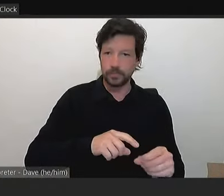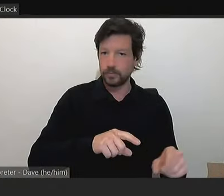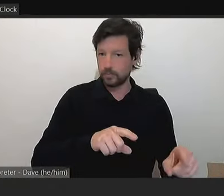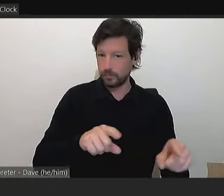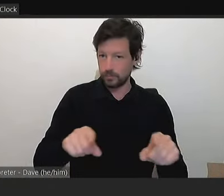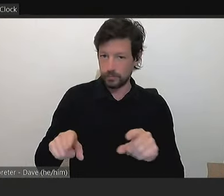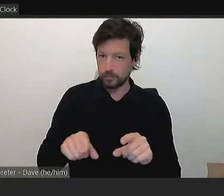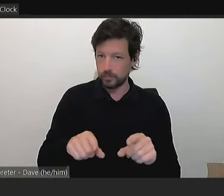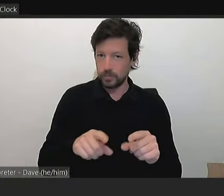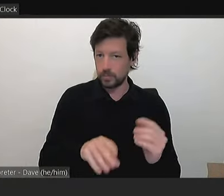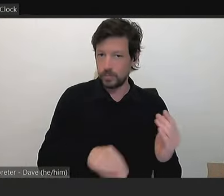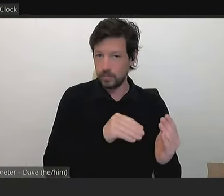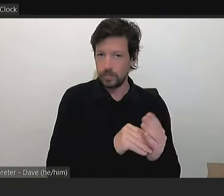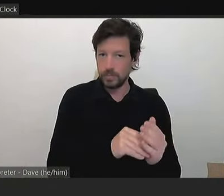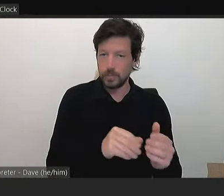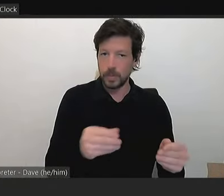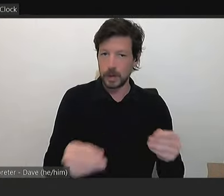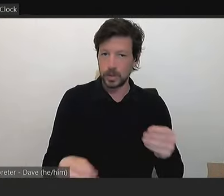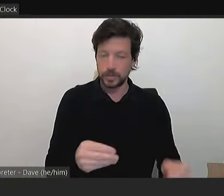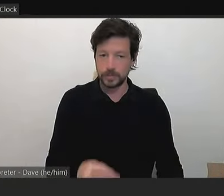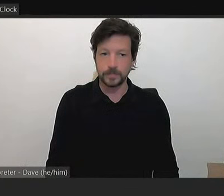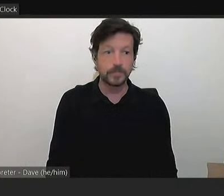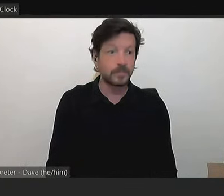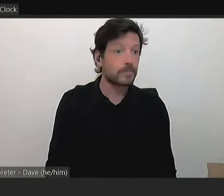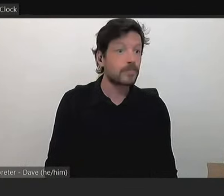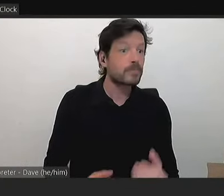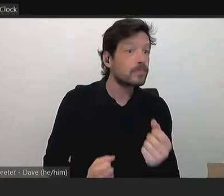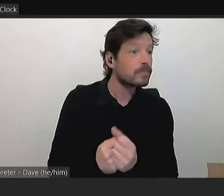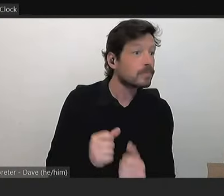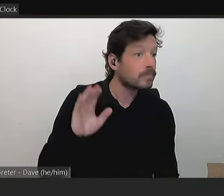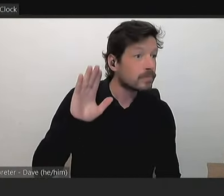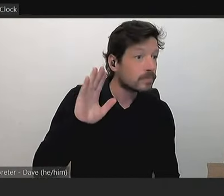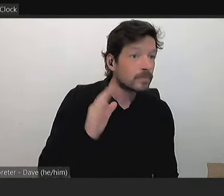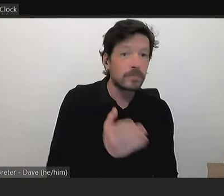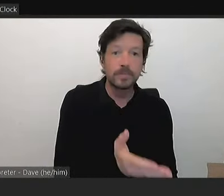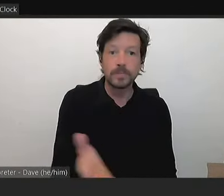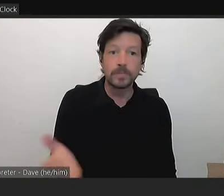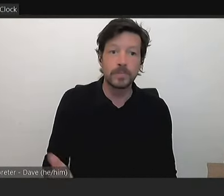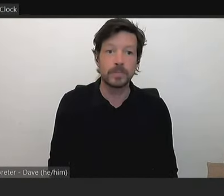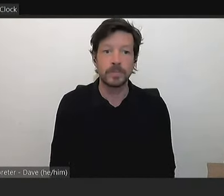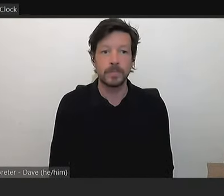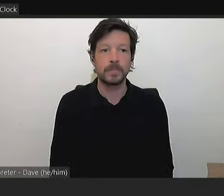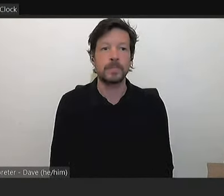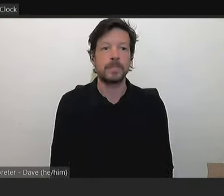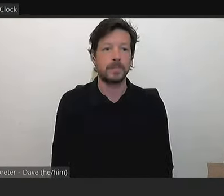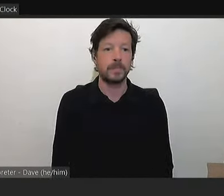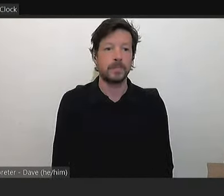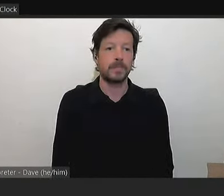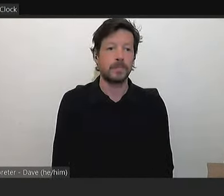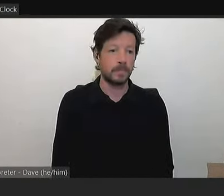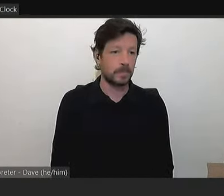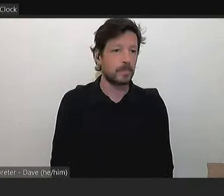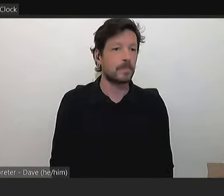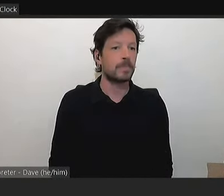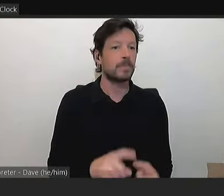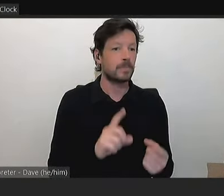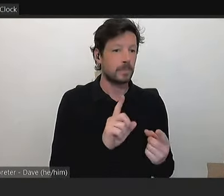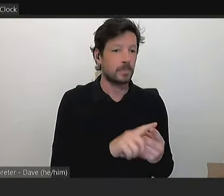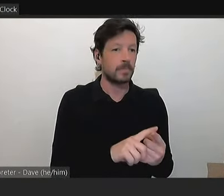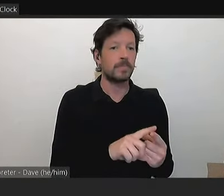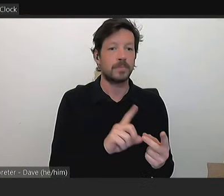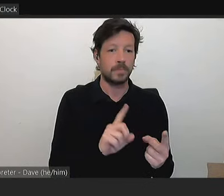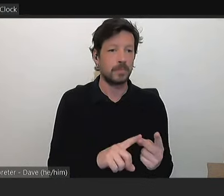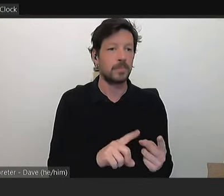budget. So, all those in favour. I have Councillor Dimitriatus, Councillor Lawrence,